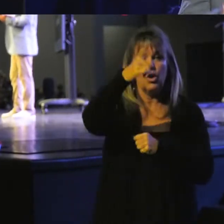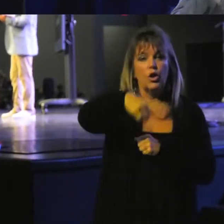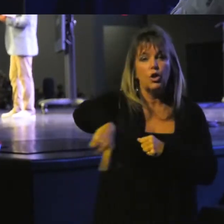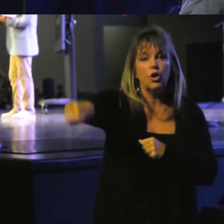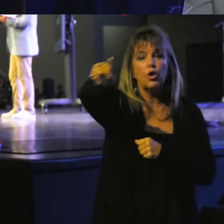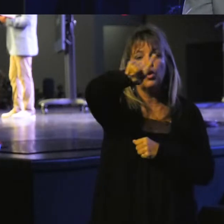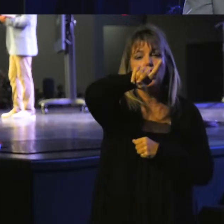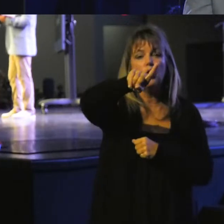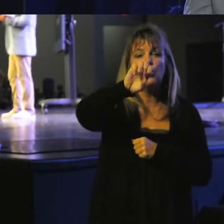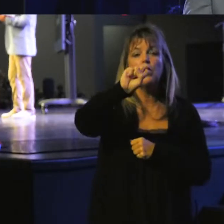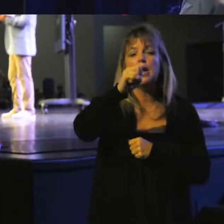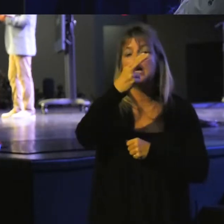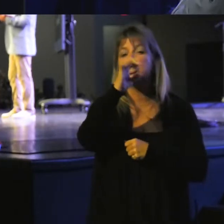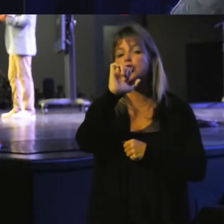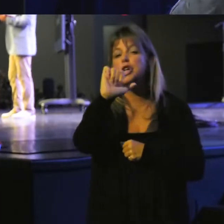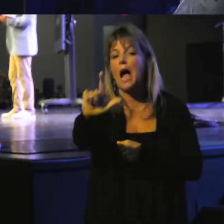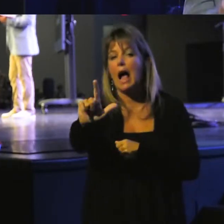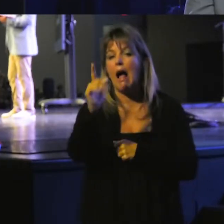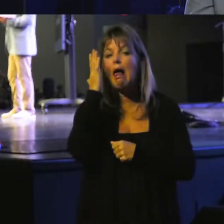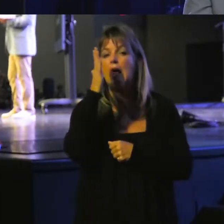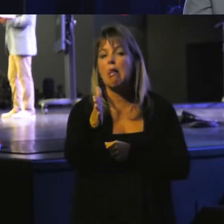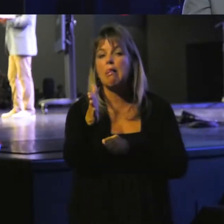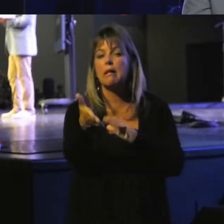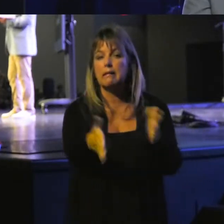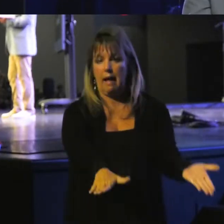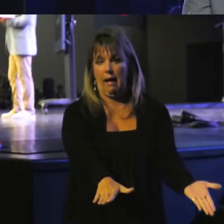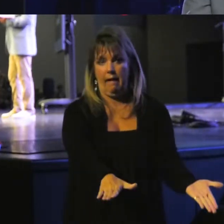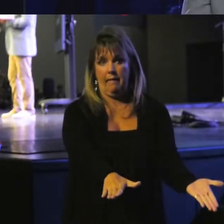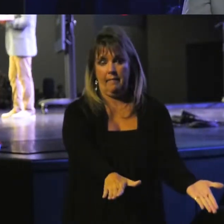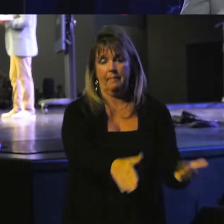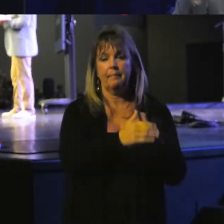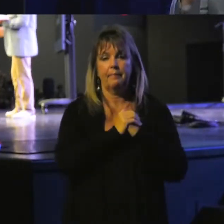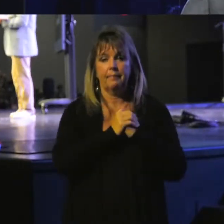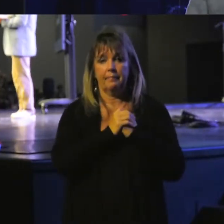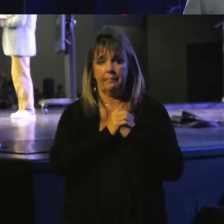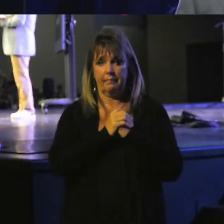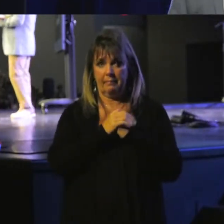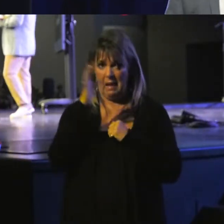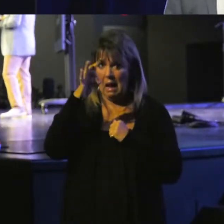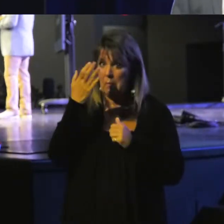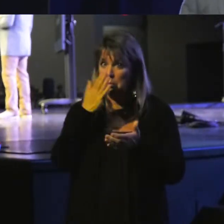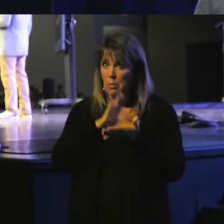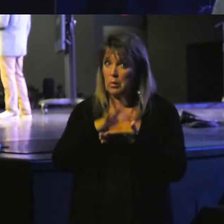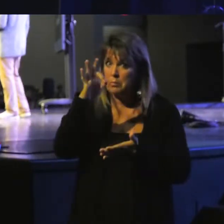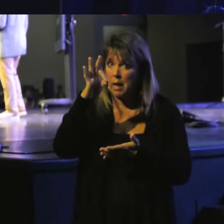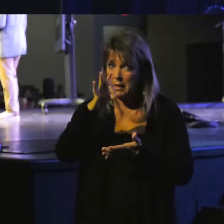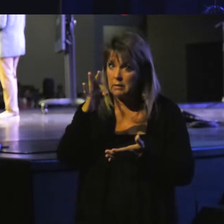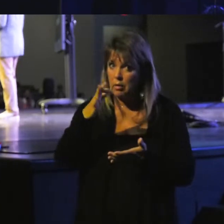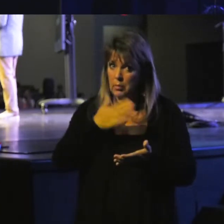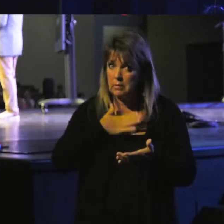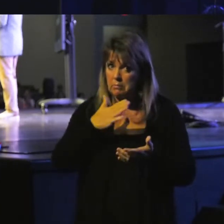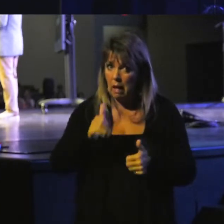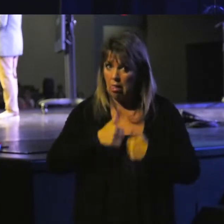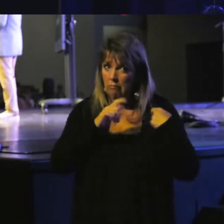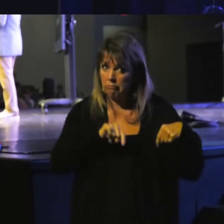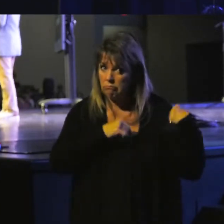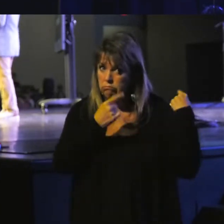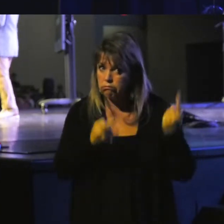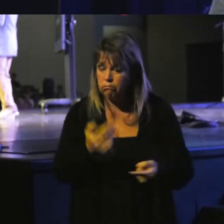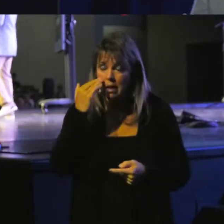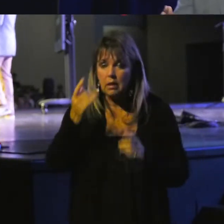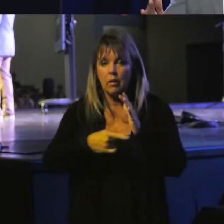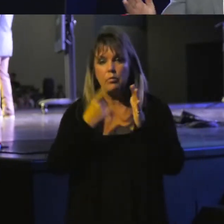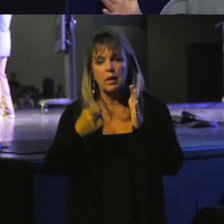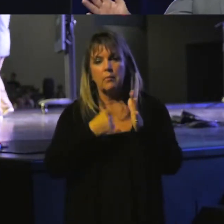shall die. Now I've preached some pretty bad sermons in my life. I know at